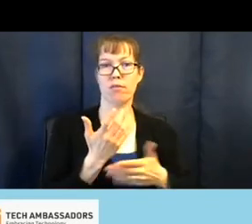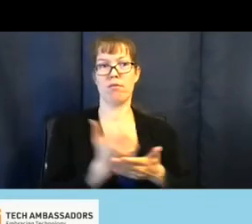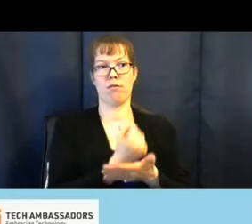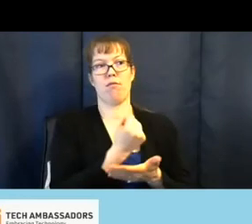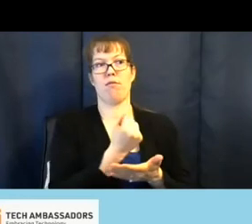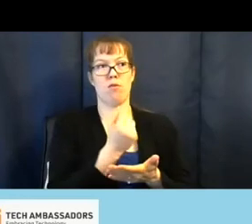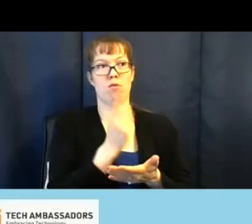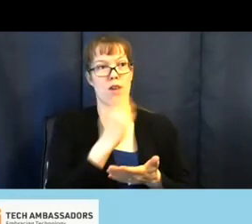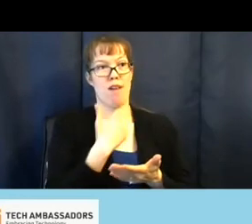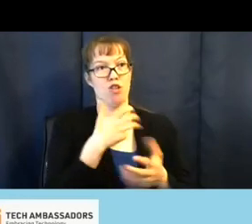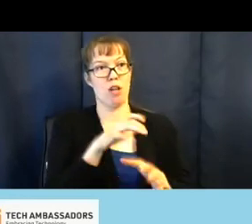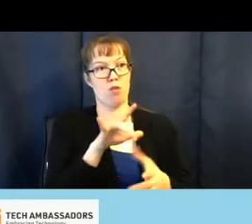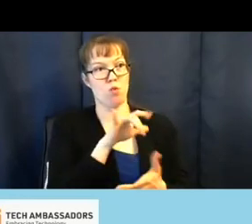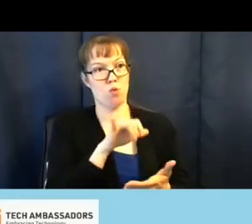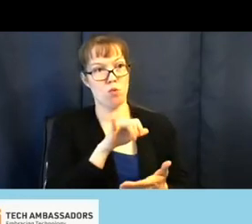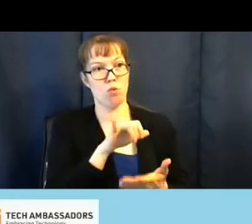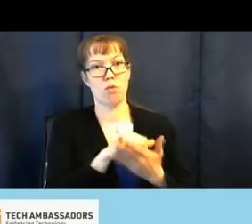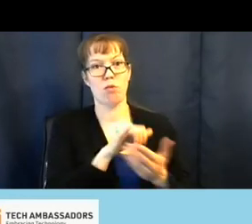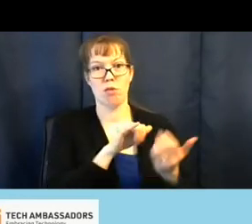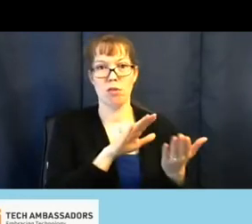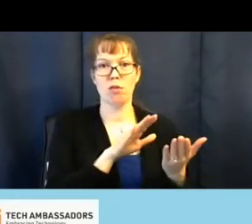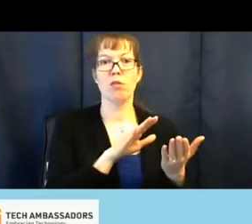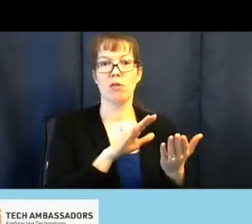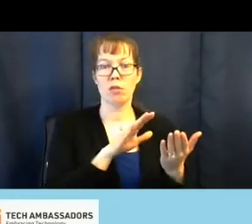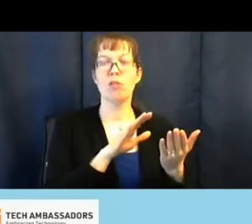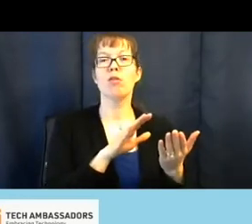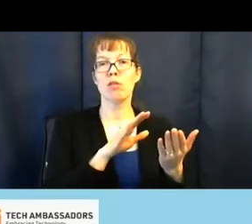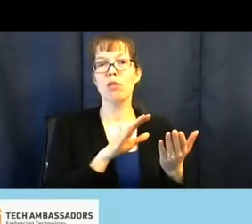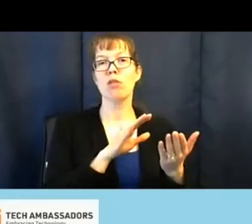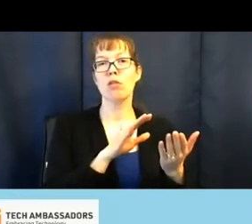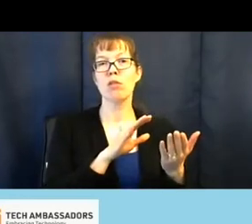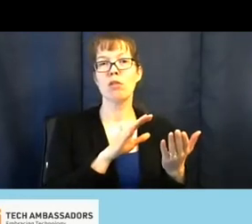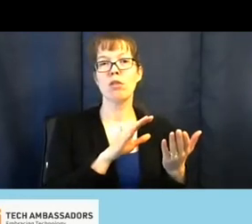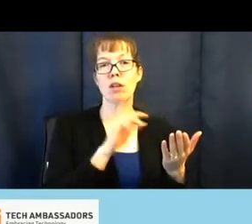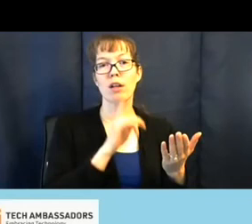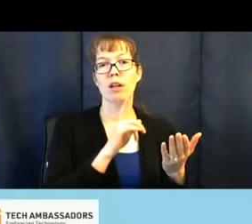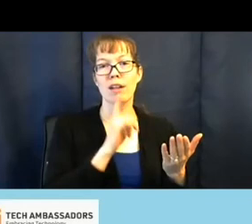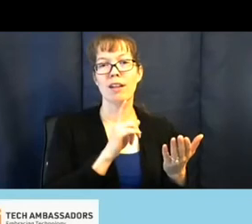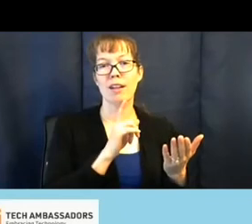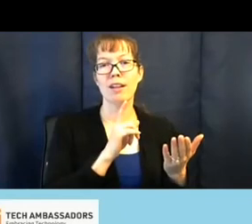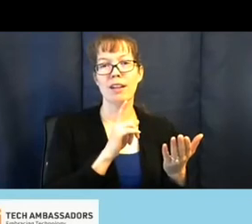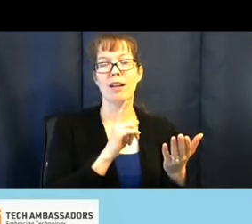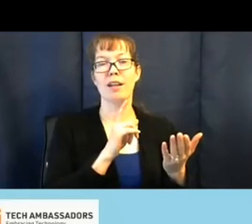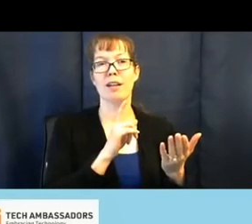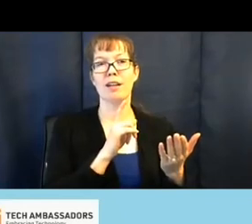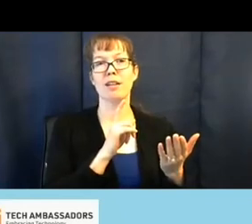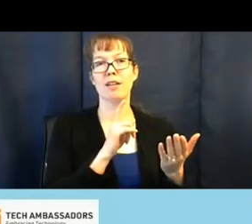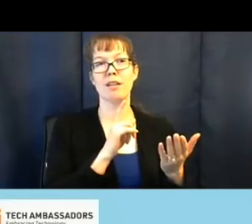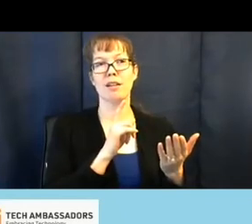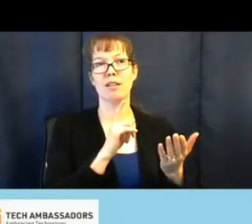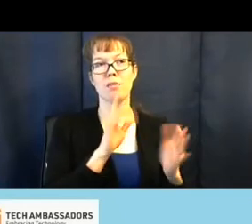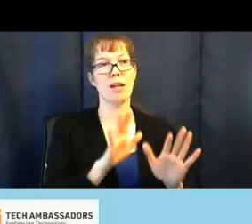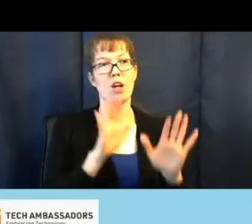to do. It's 11 o'clock. And it just has been just